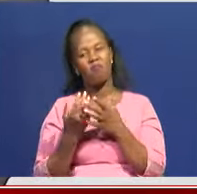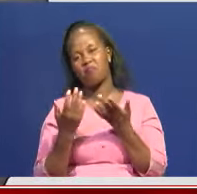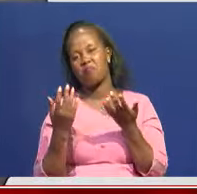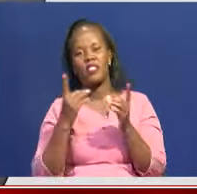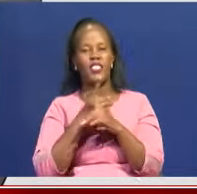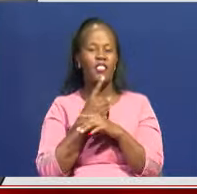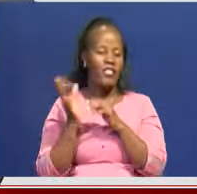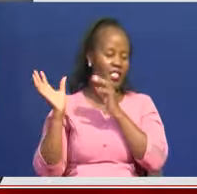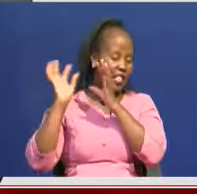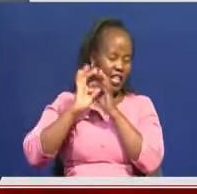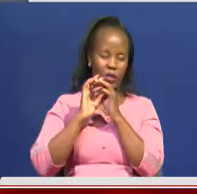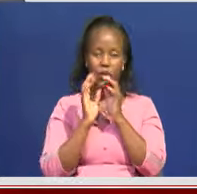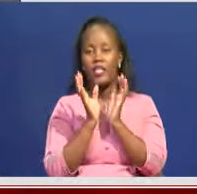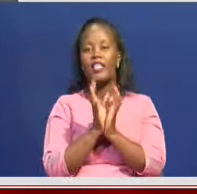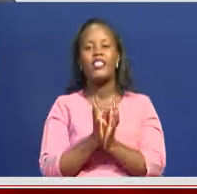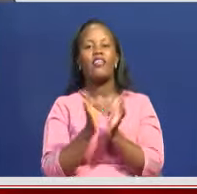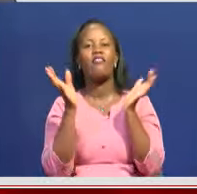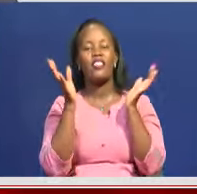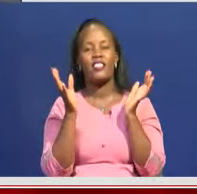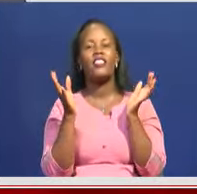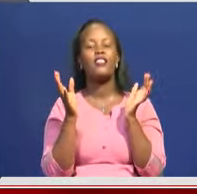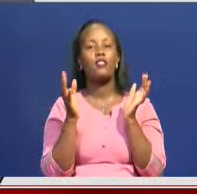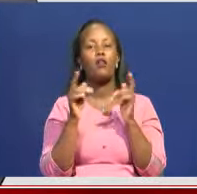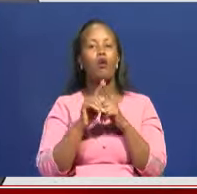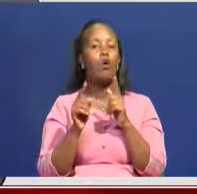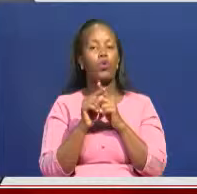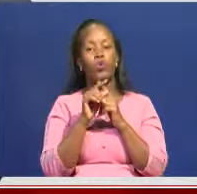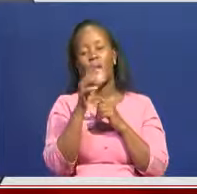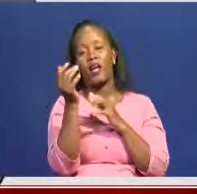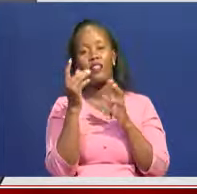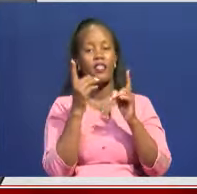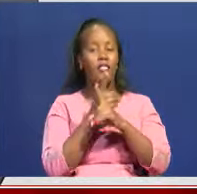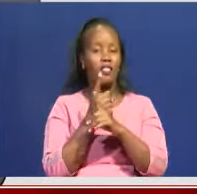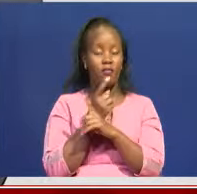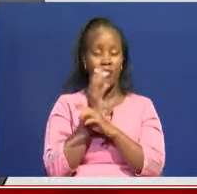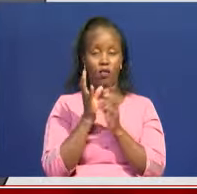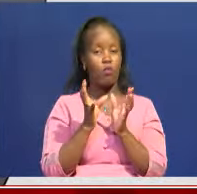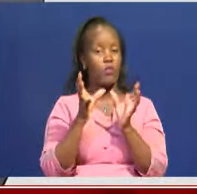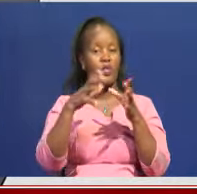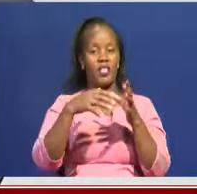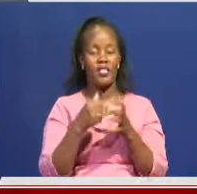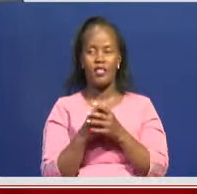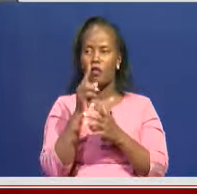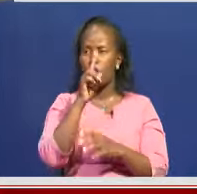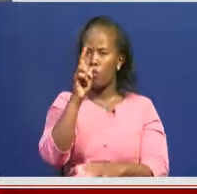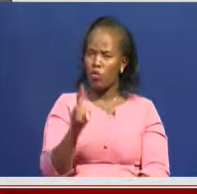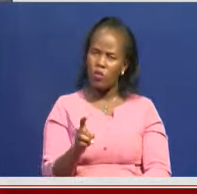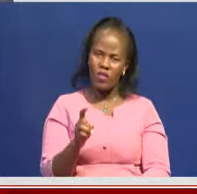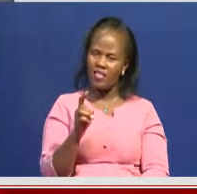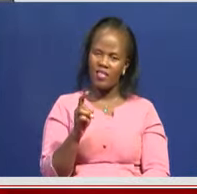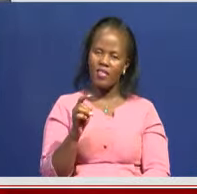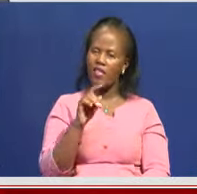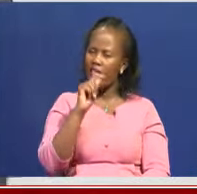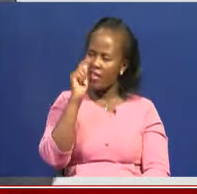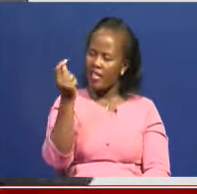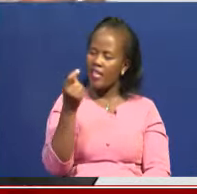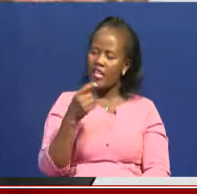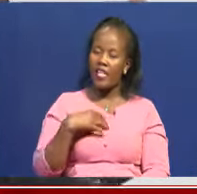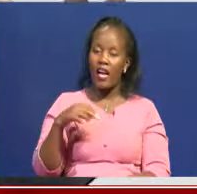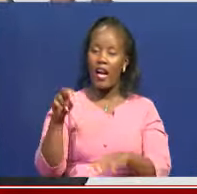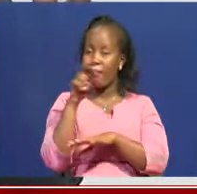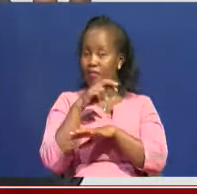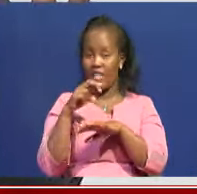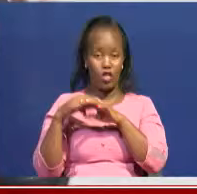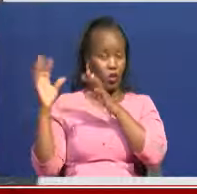diversity that Kenya enjoys, so much so that it's reflected in communities, does Kenya have a national culture? What we can say, we are